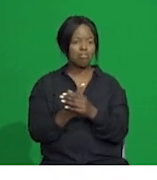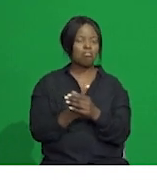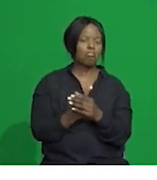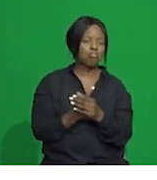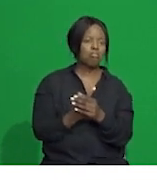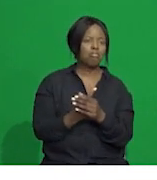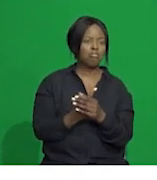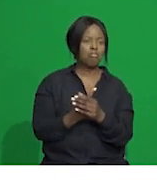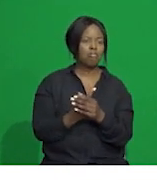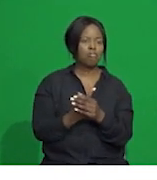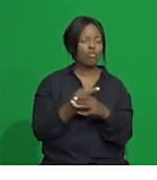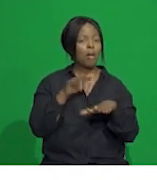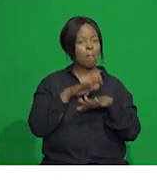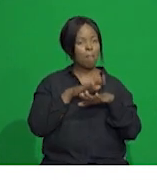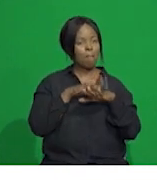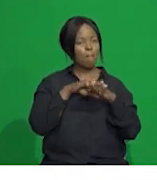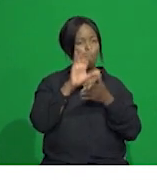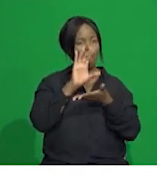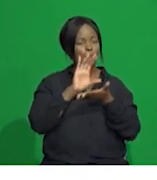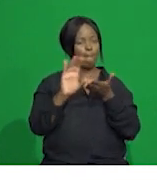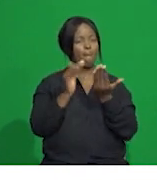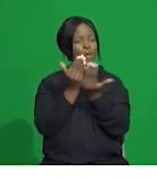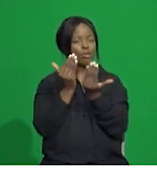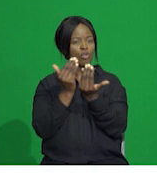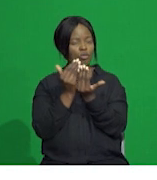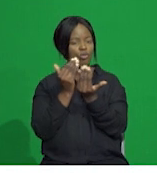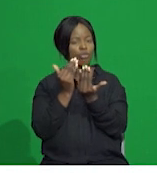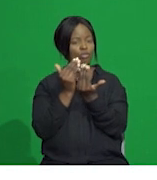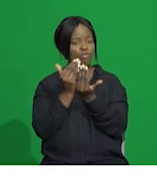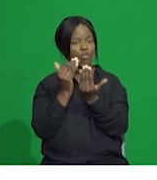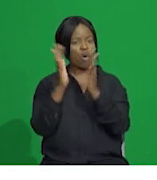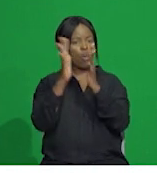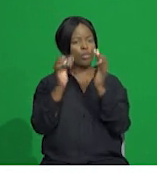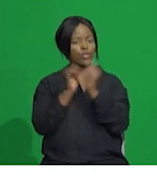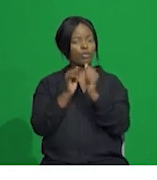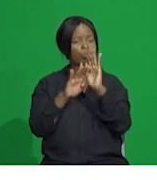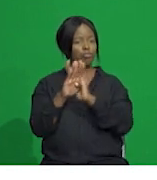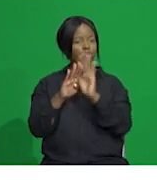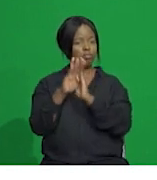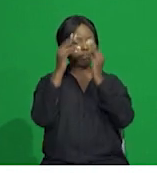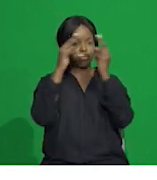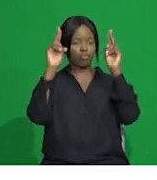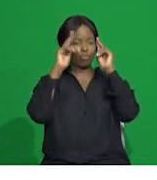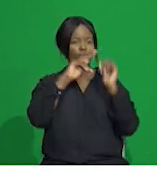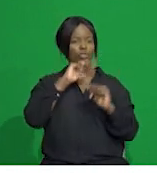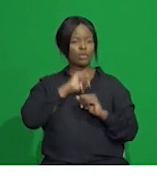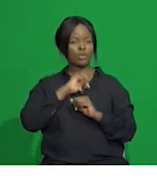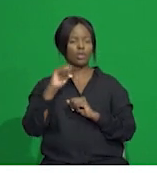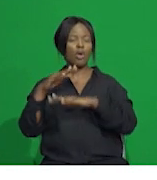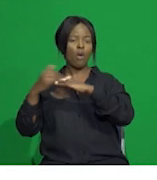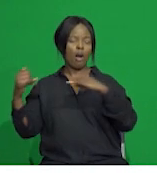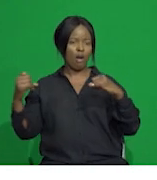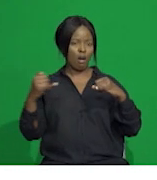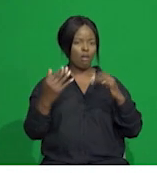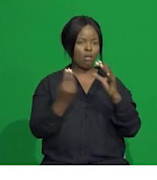In addition to college and school-based training workshops and the development of UKZN blended learning